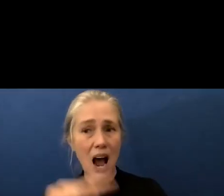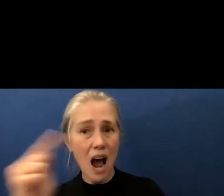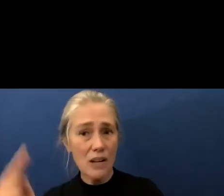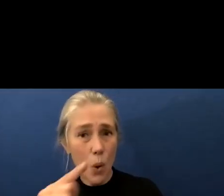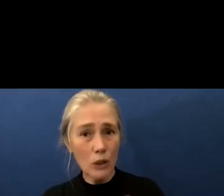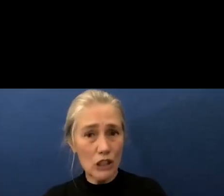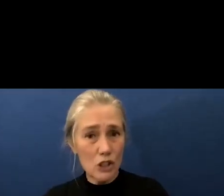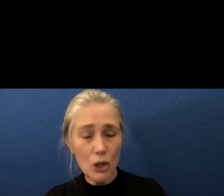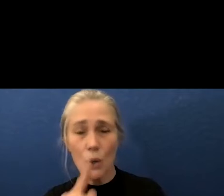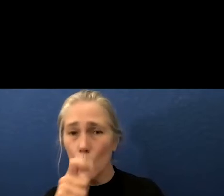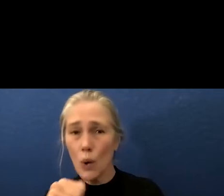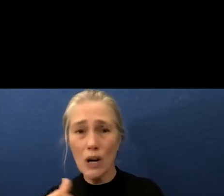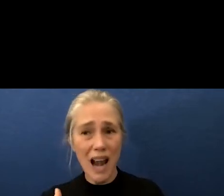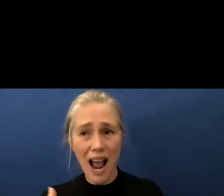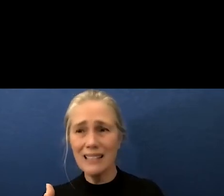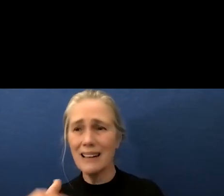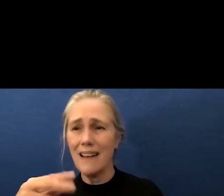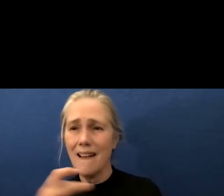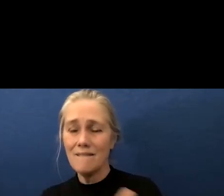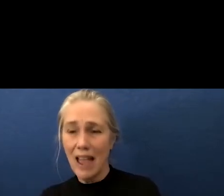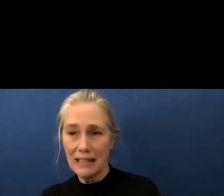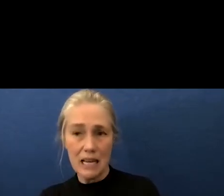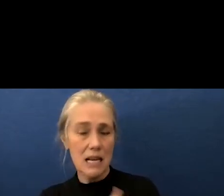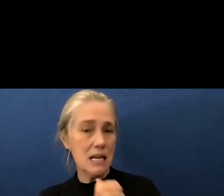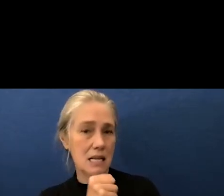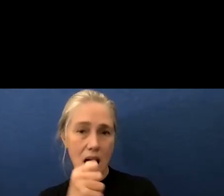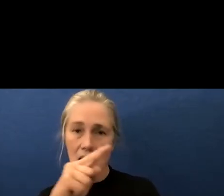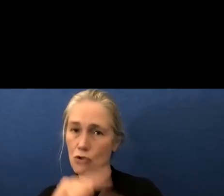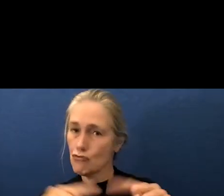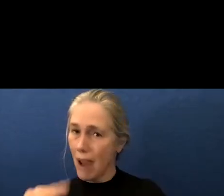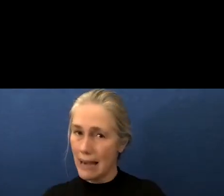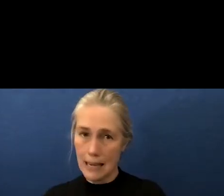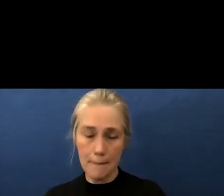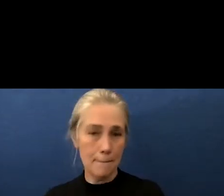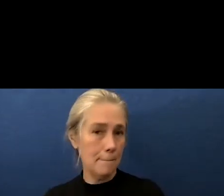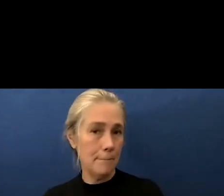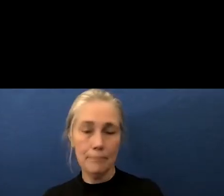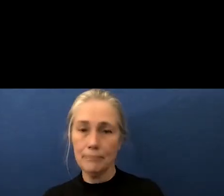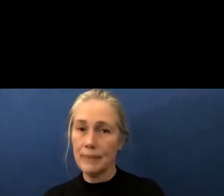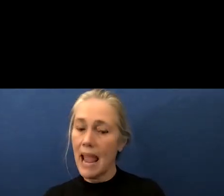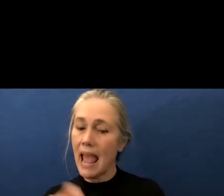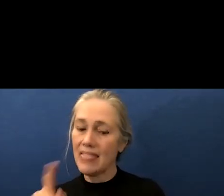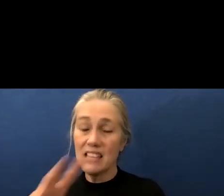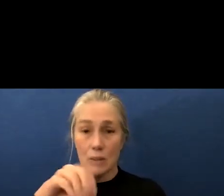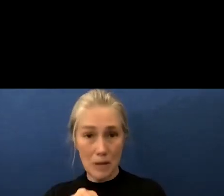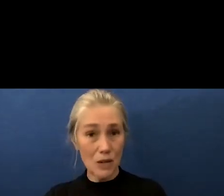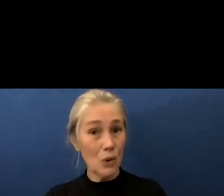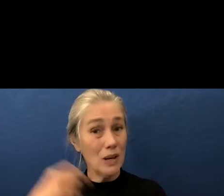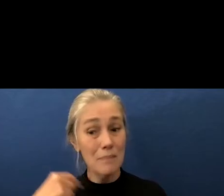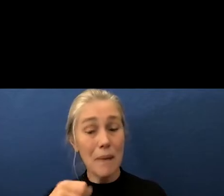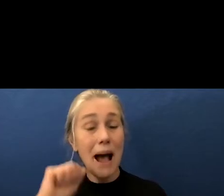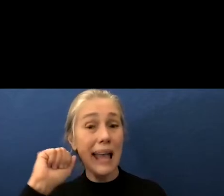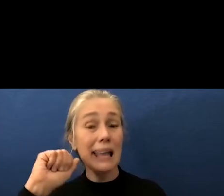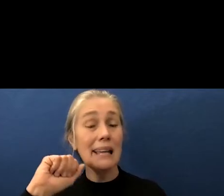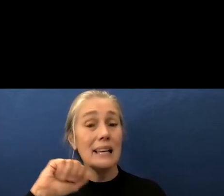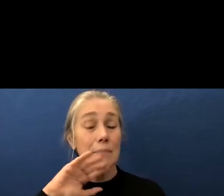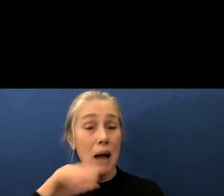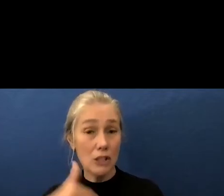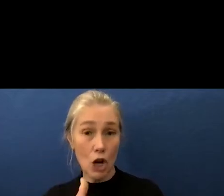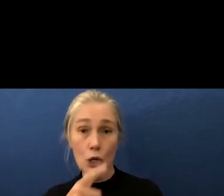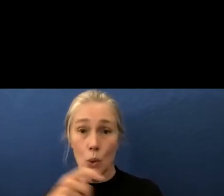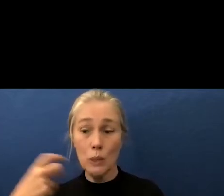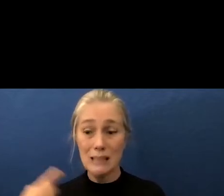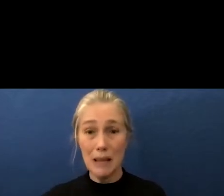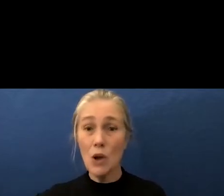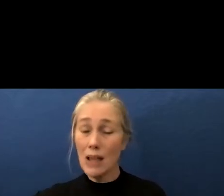being other ways to assess the case rates this is not so random and targets kids of color including my hispanic daughter who have lower vaccine rates per the